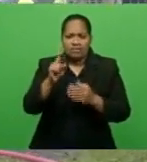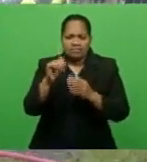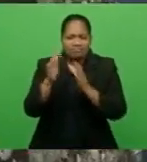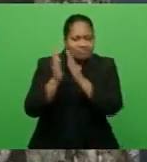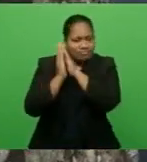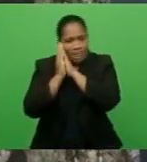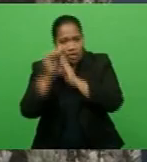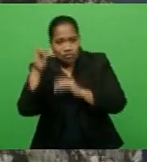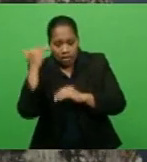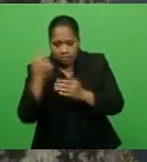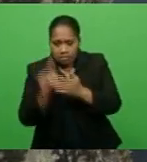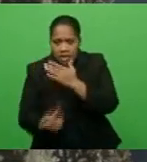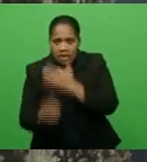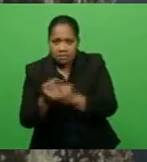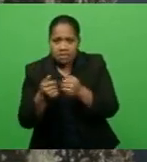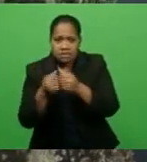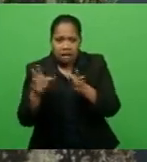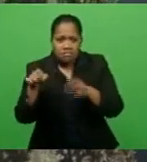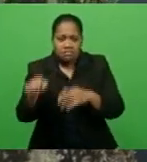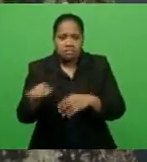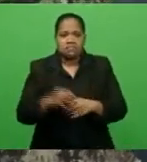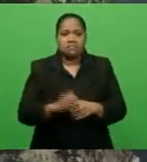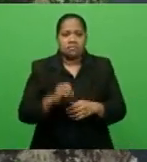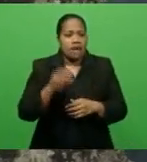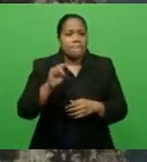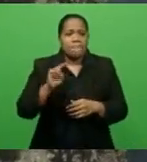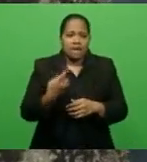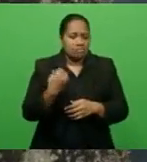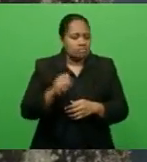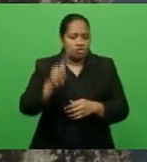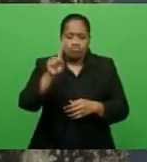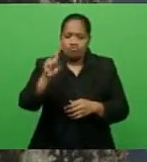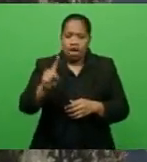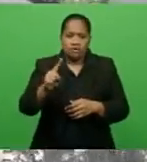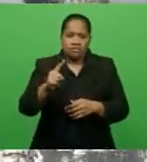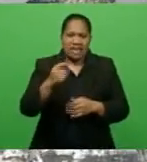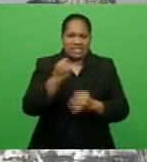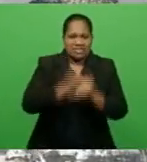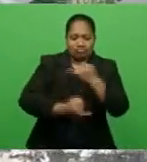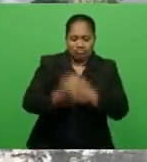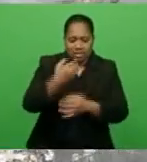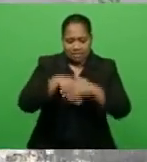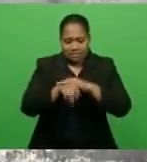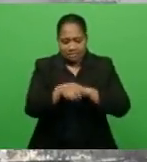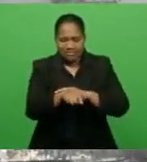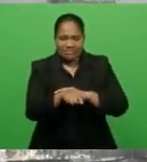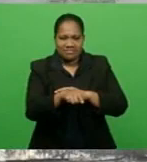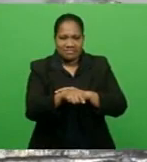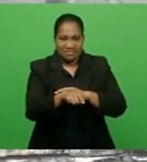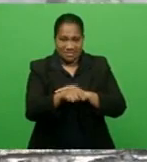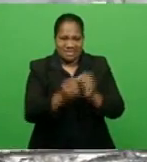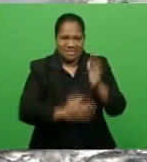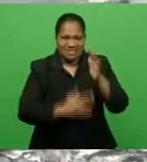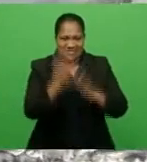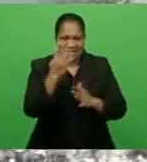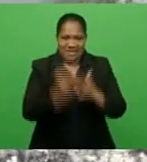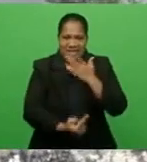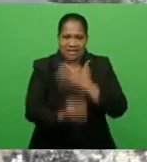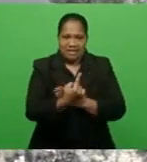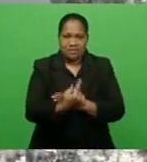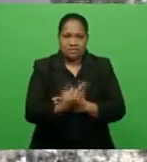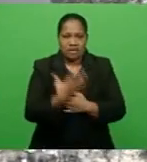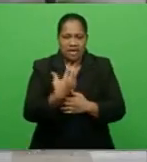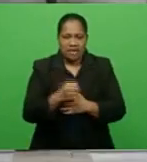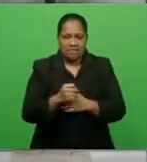staff of the Fiji Met Service. No one was injured in the incident. Two fire trucks were used to control the blaze. Investigation